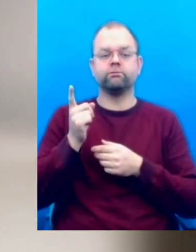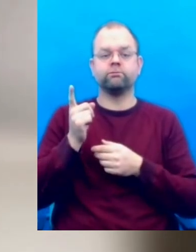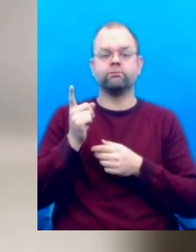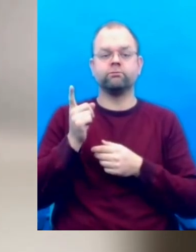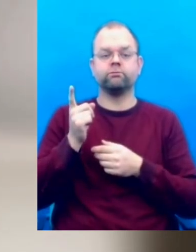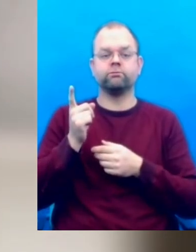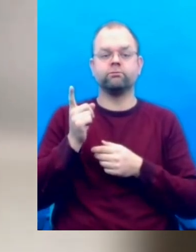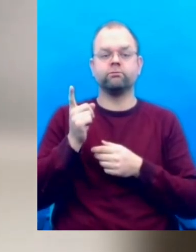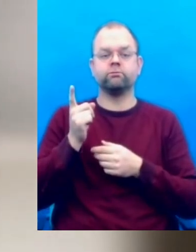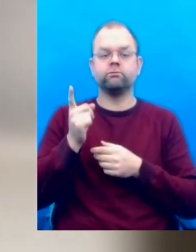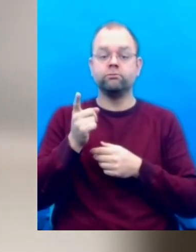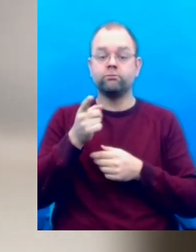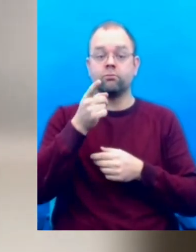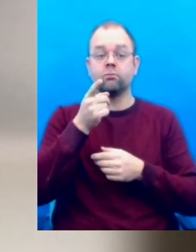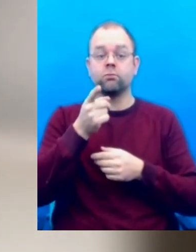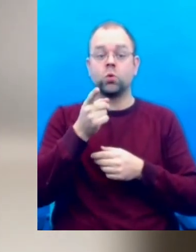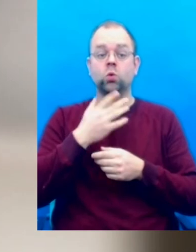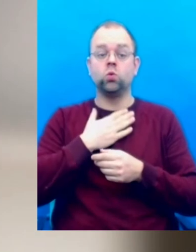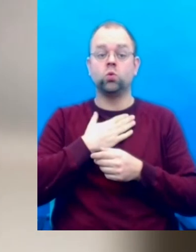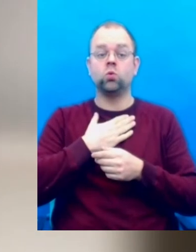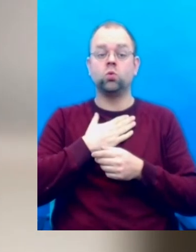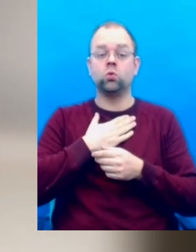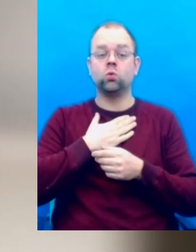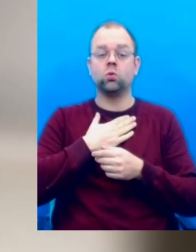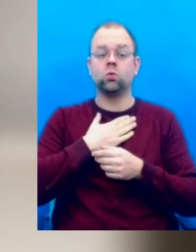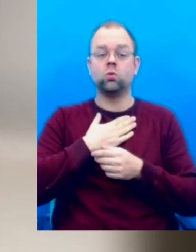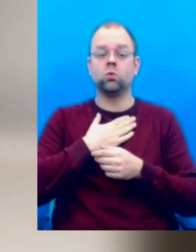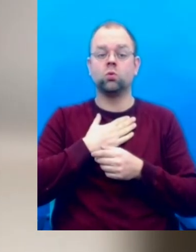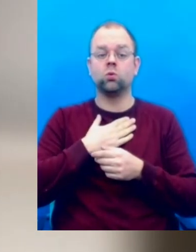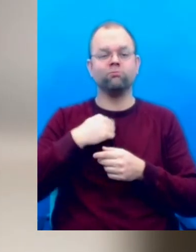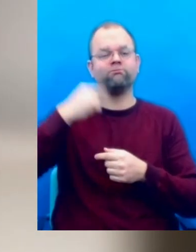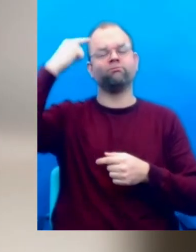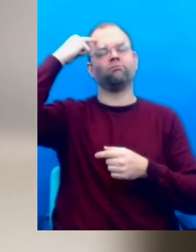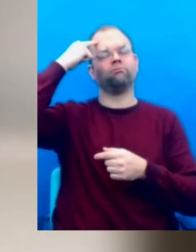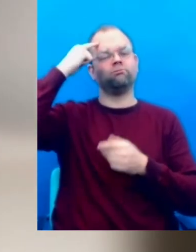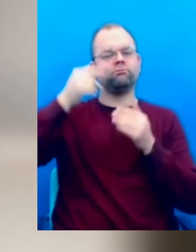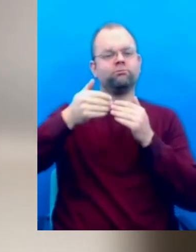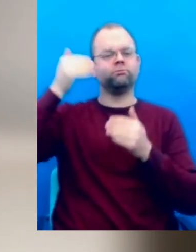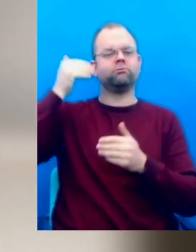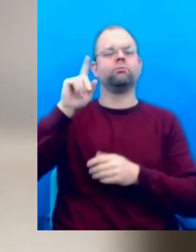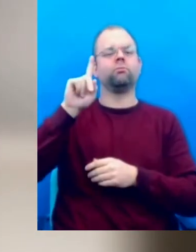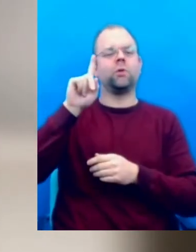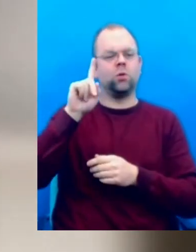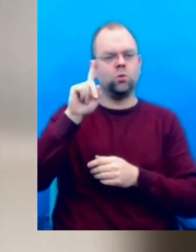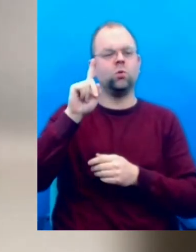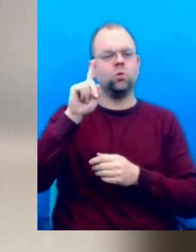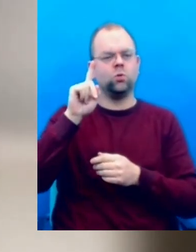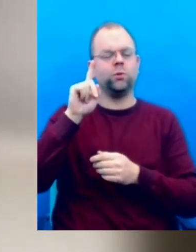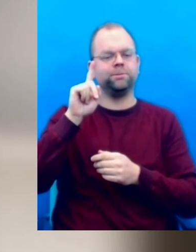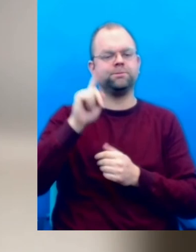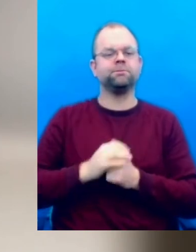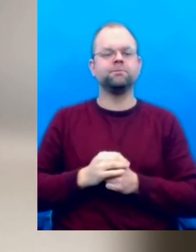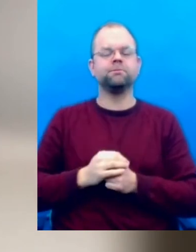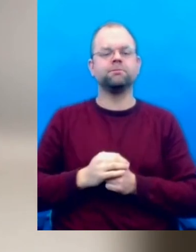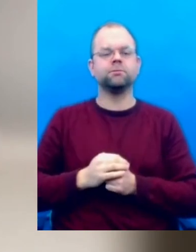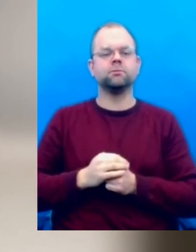we remember a little bit better. For everyone who actually has more questions with regards to